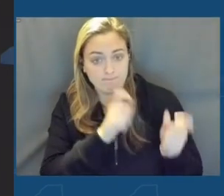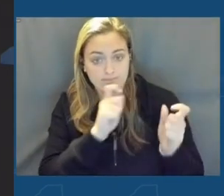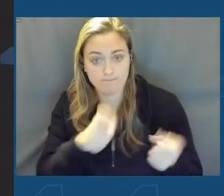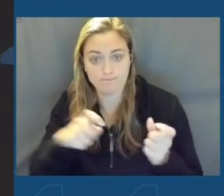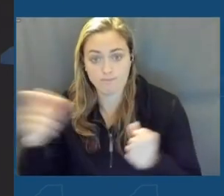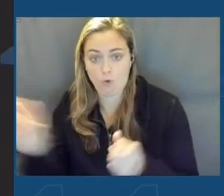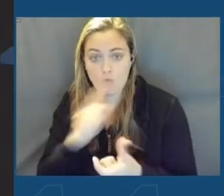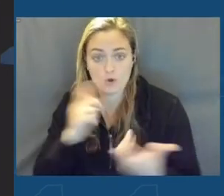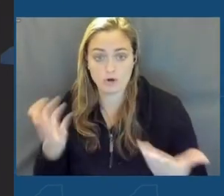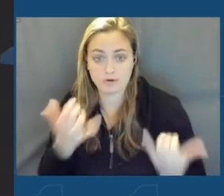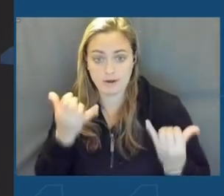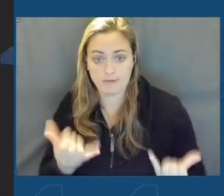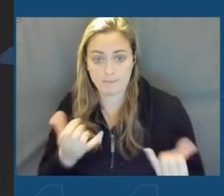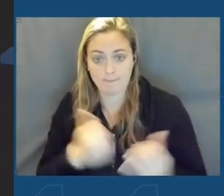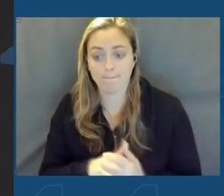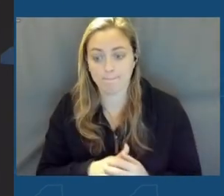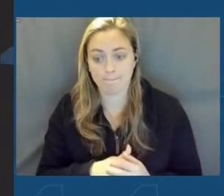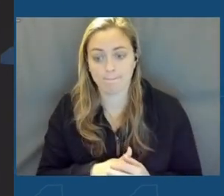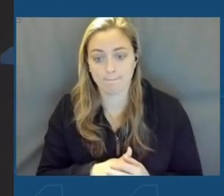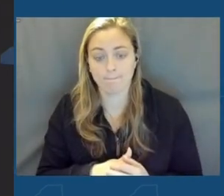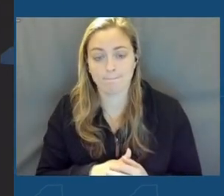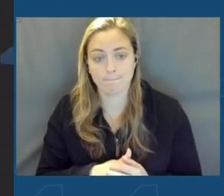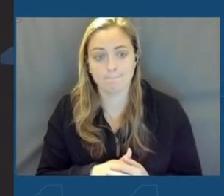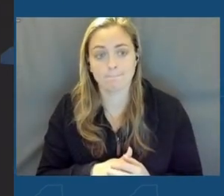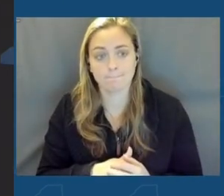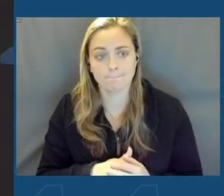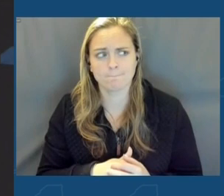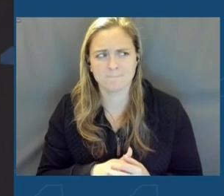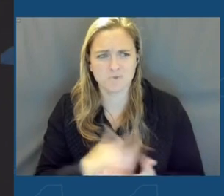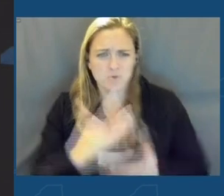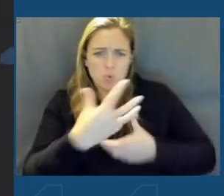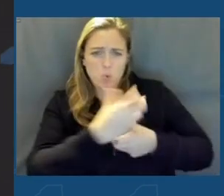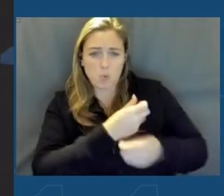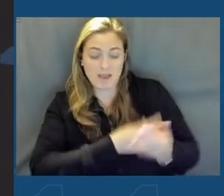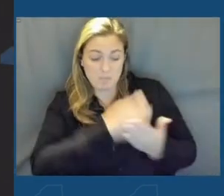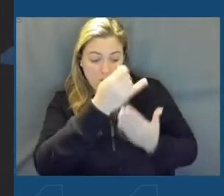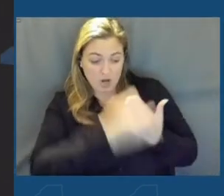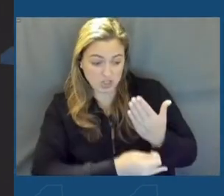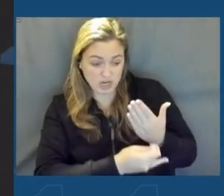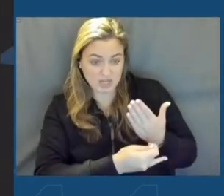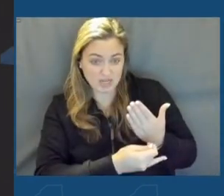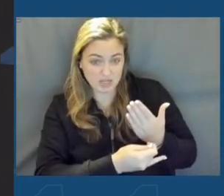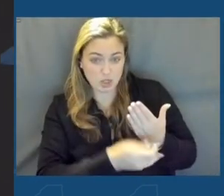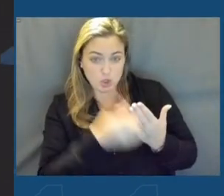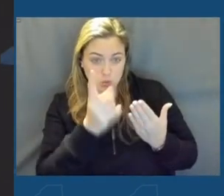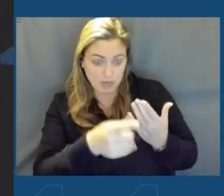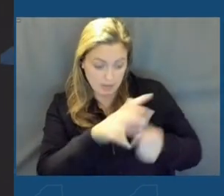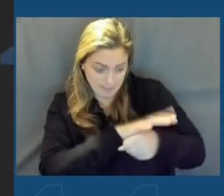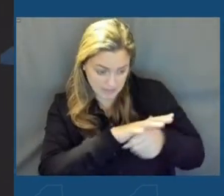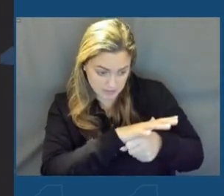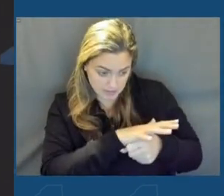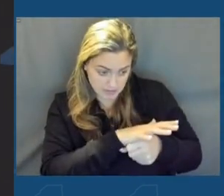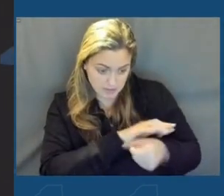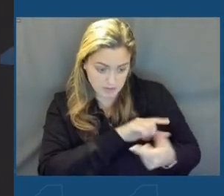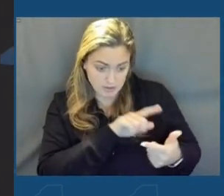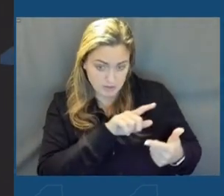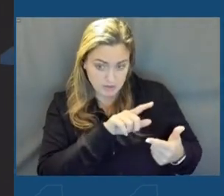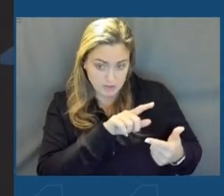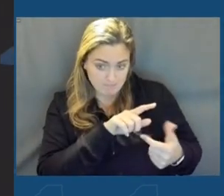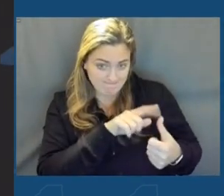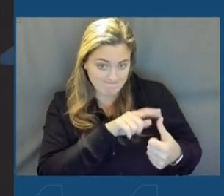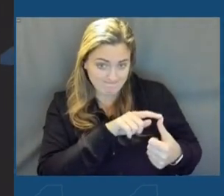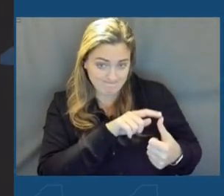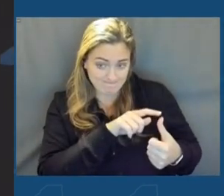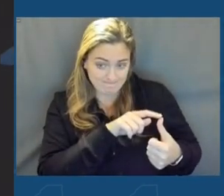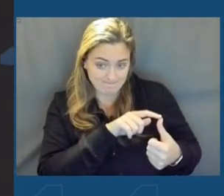of you all here today to win a project like this, you need a site. And you need the premier site